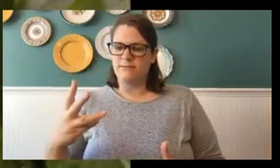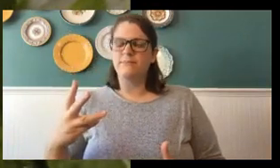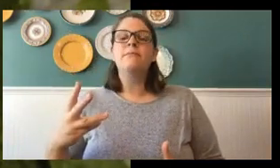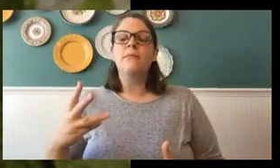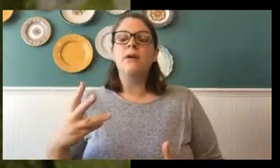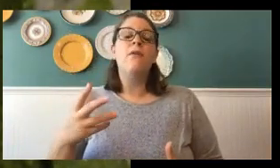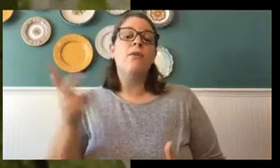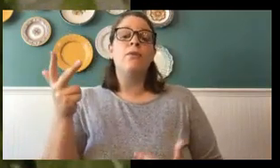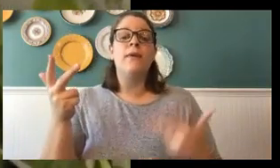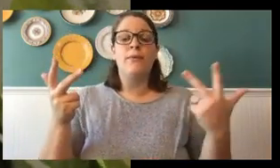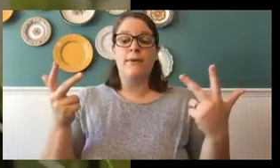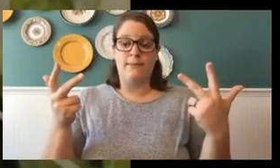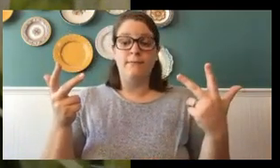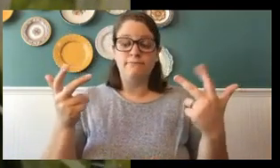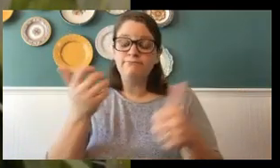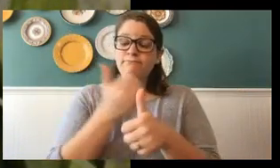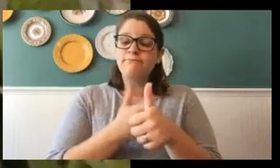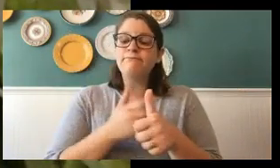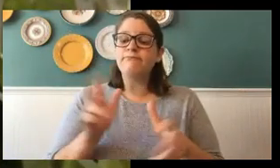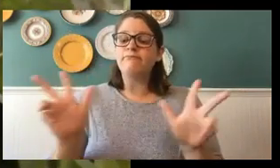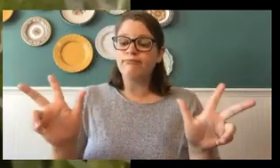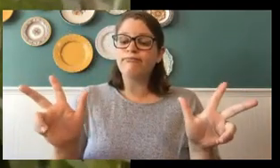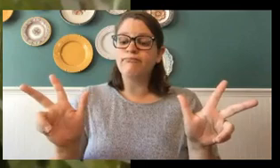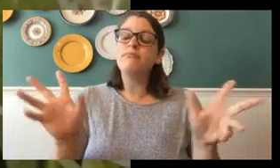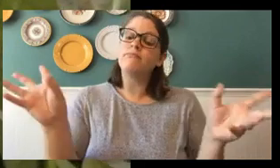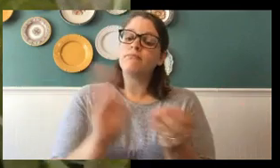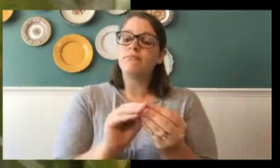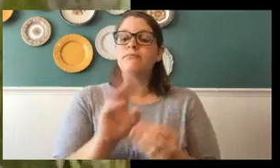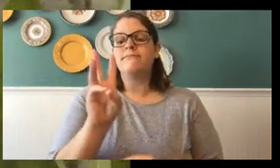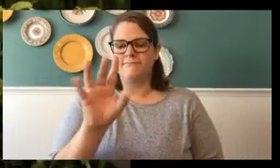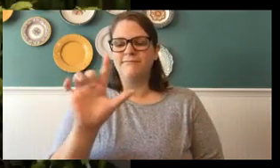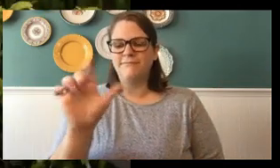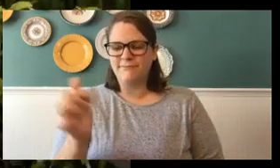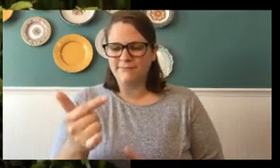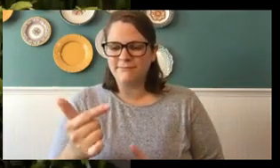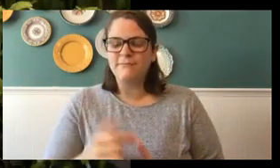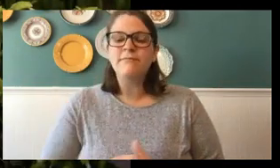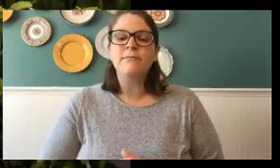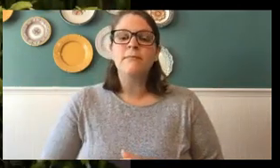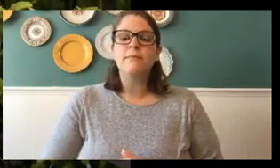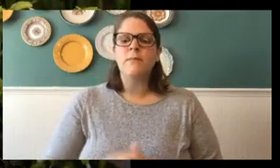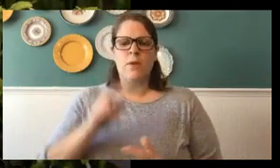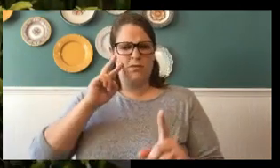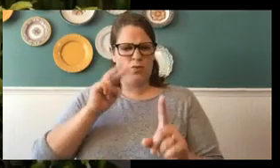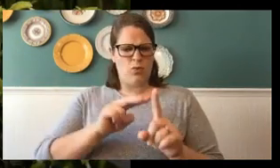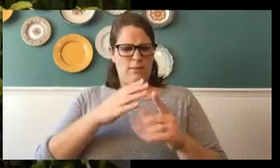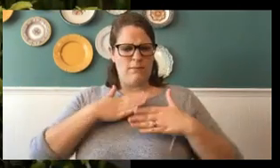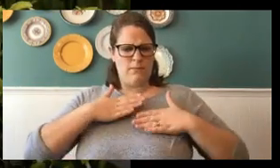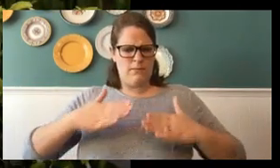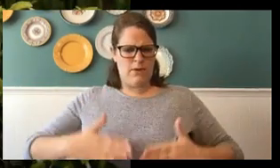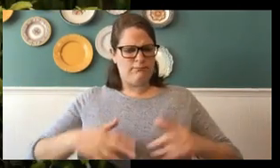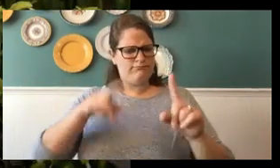six. They have three legs on each side, which makes it six legs. Now, let's look at the insect's body.